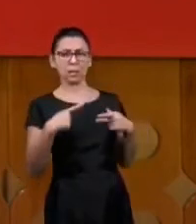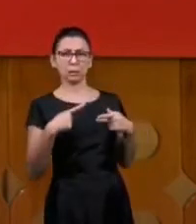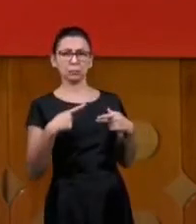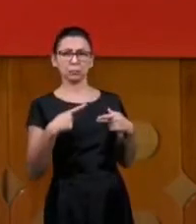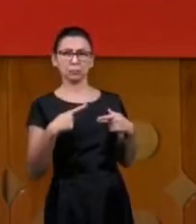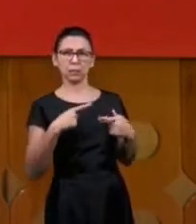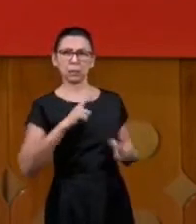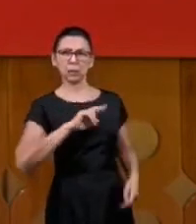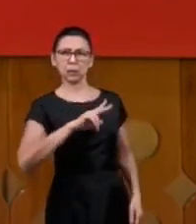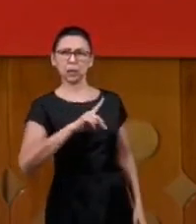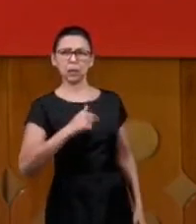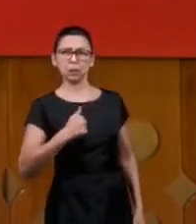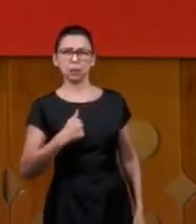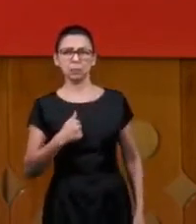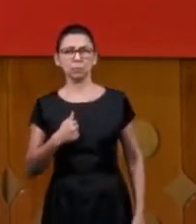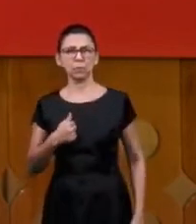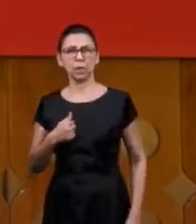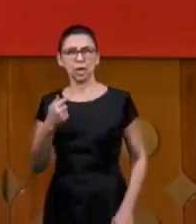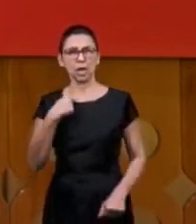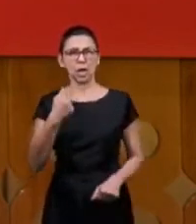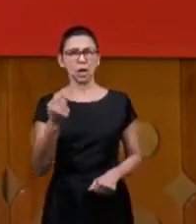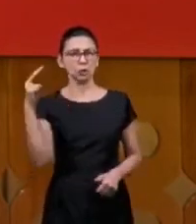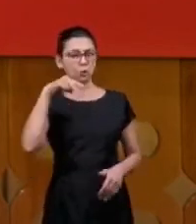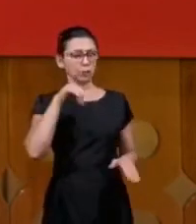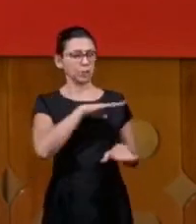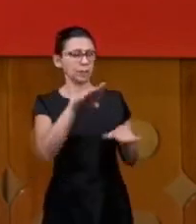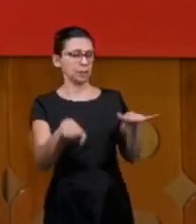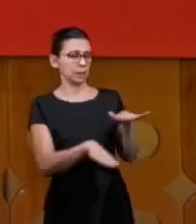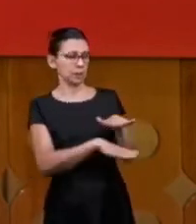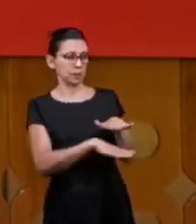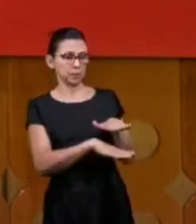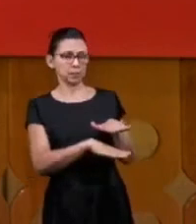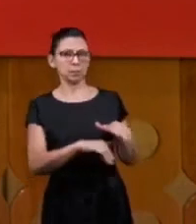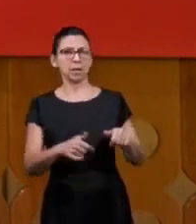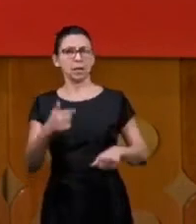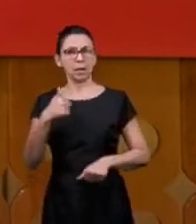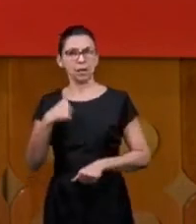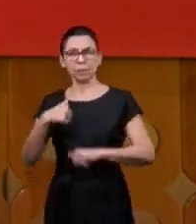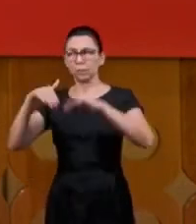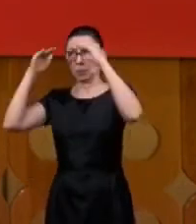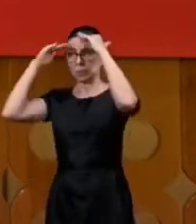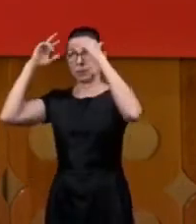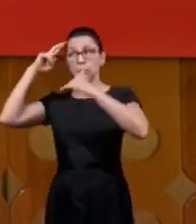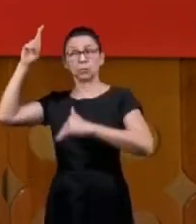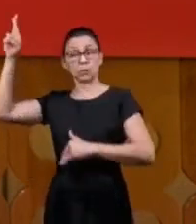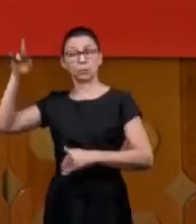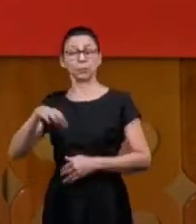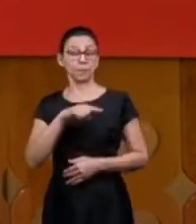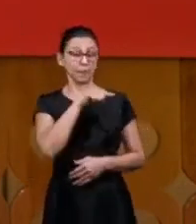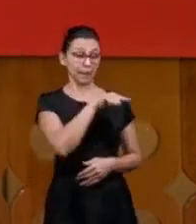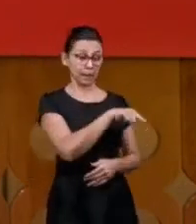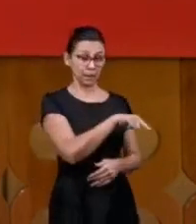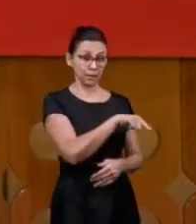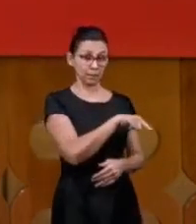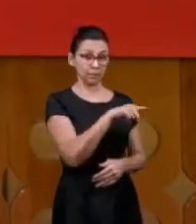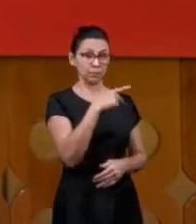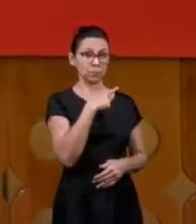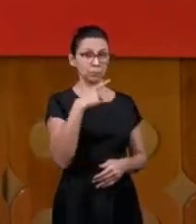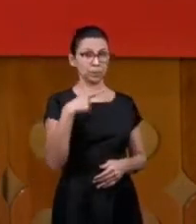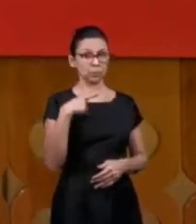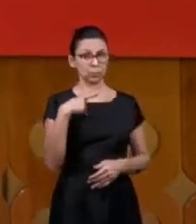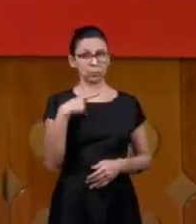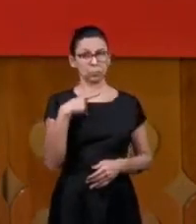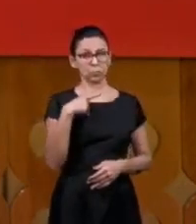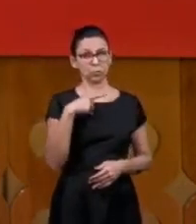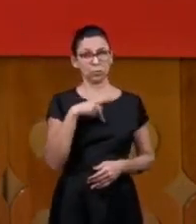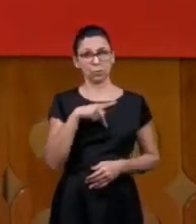I'm not here for this I'm here to do and serve the Lord and Jonas gave him a revelation and I